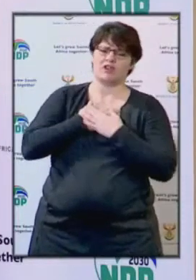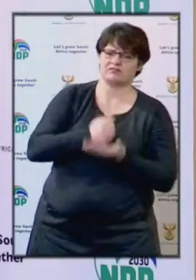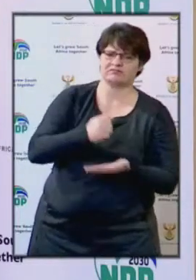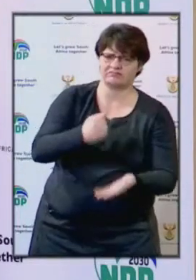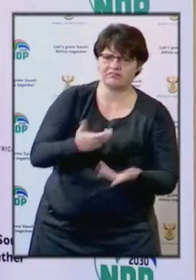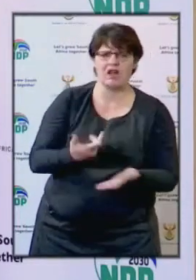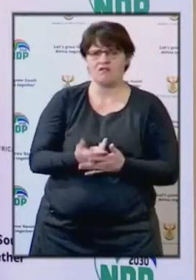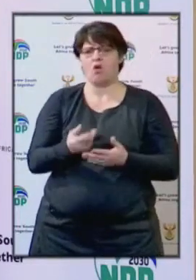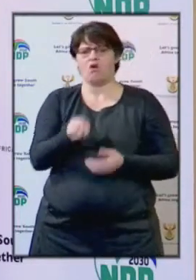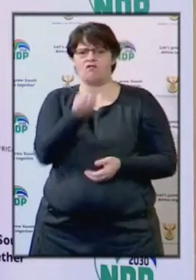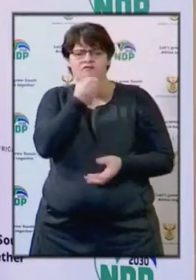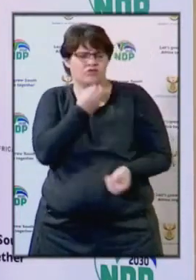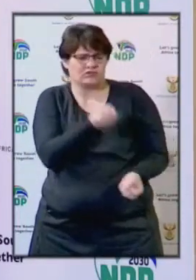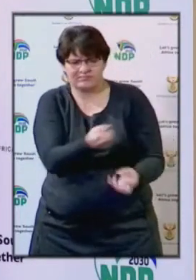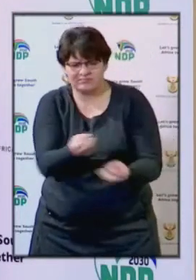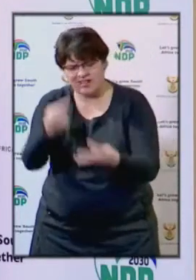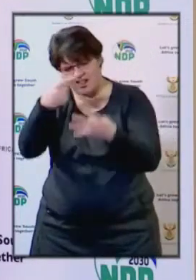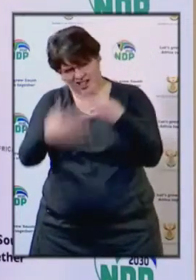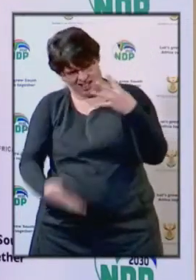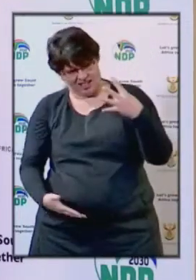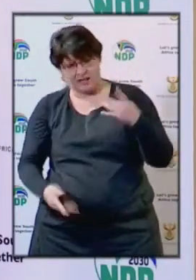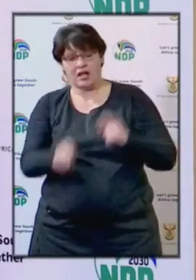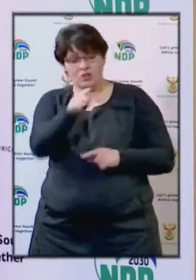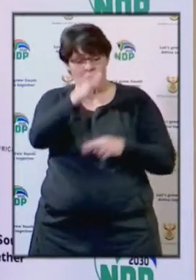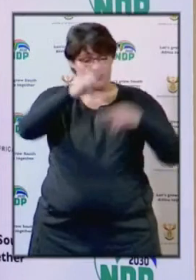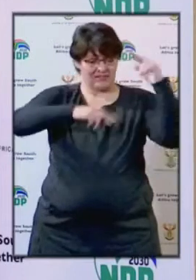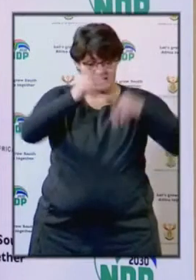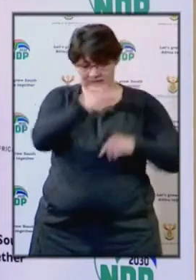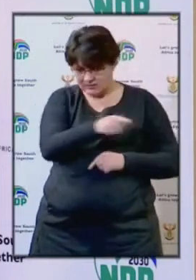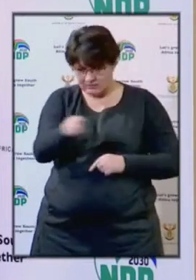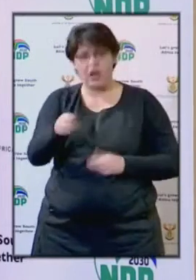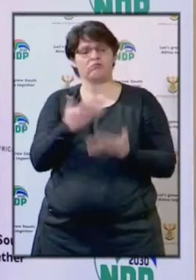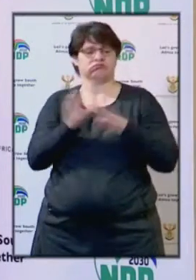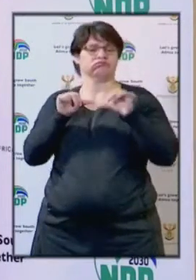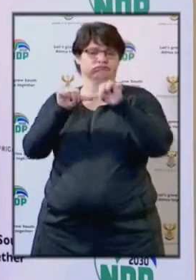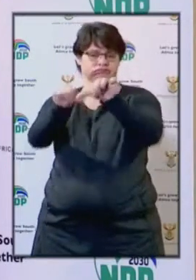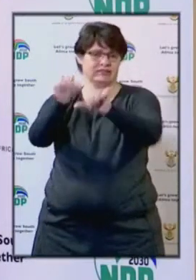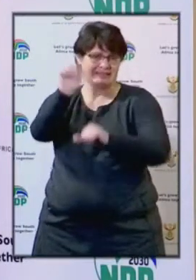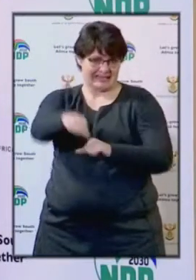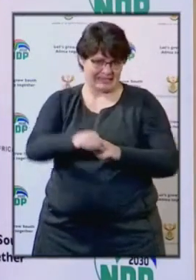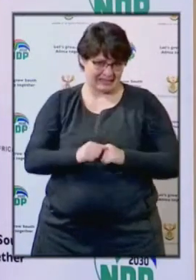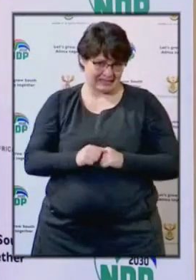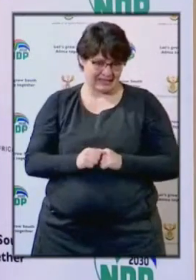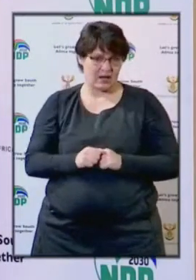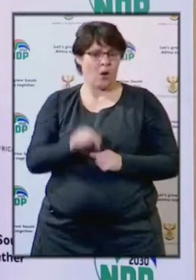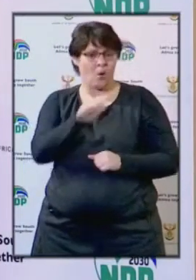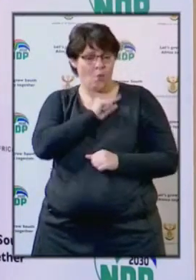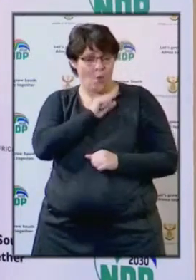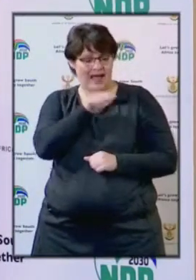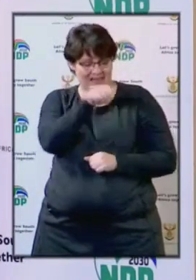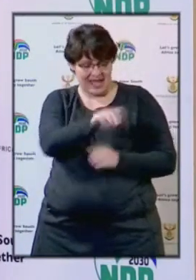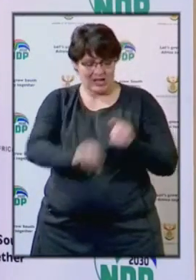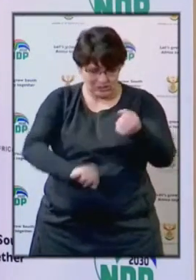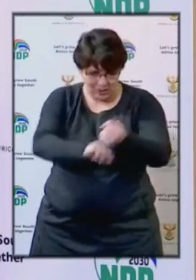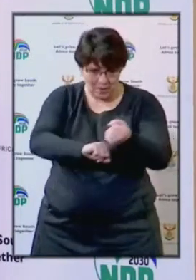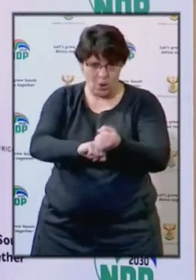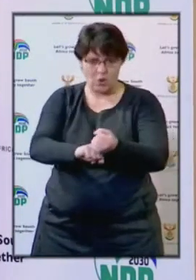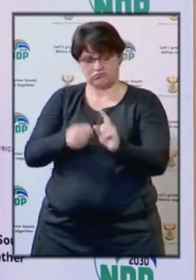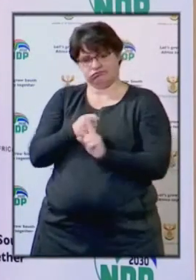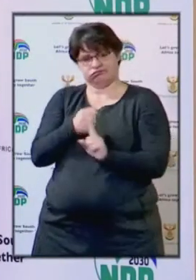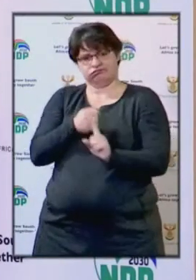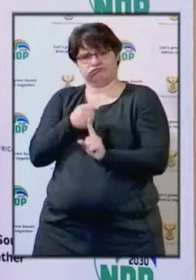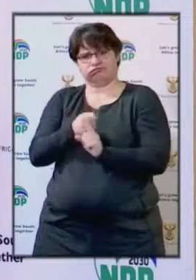distribution of food parcel and all that, those facilities are allowed to continue with the work in support of the fight